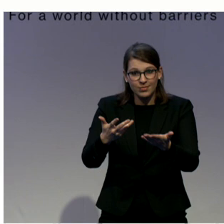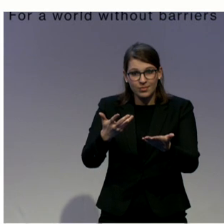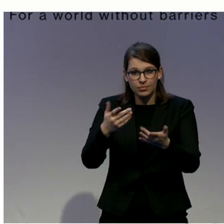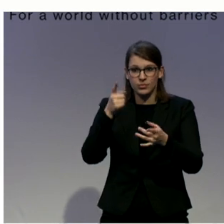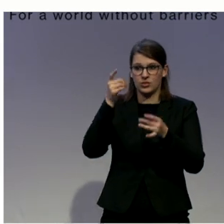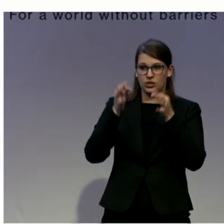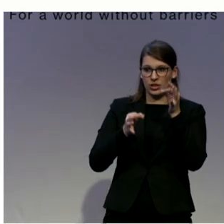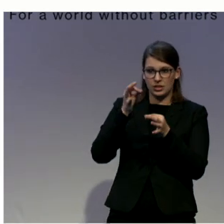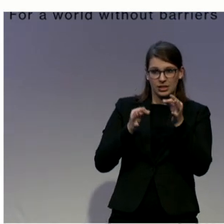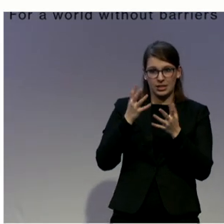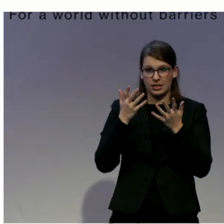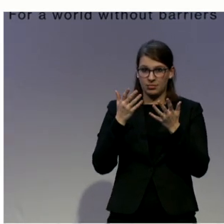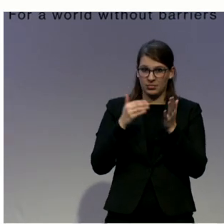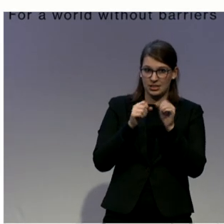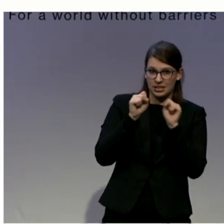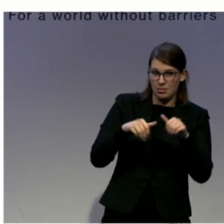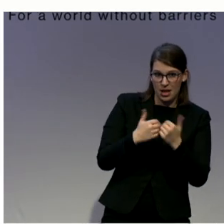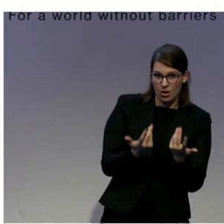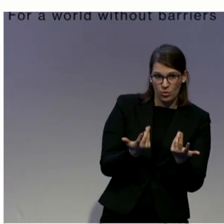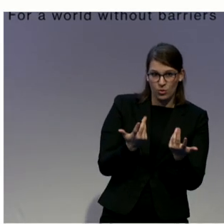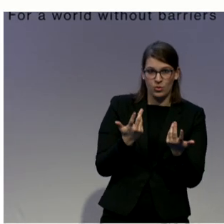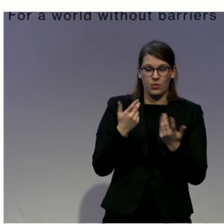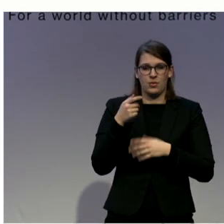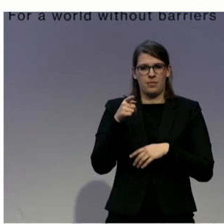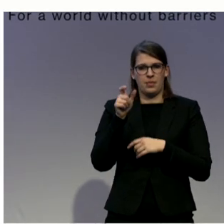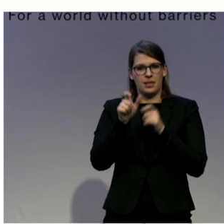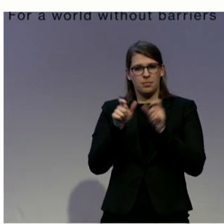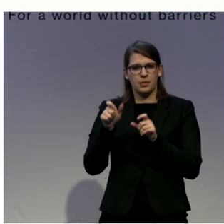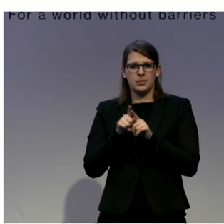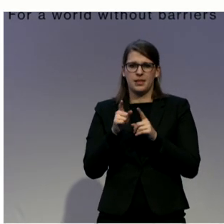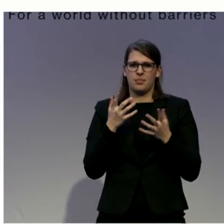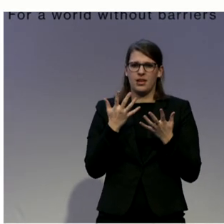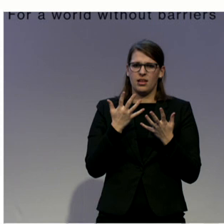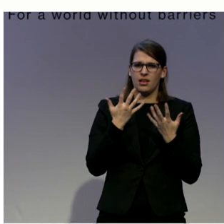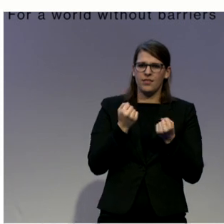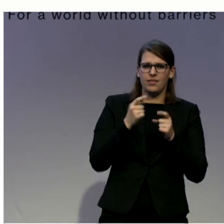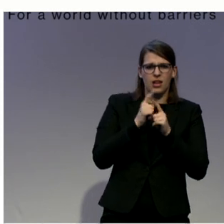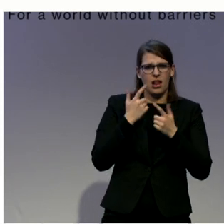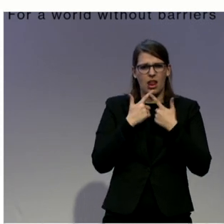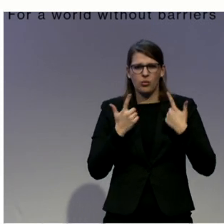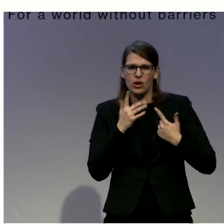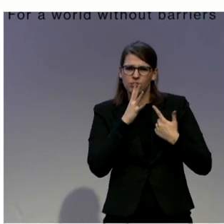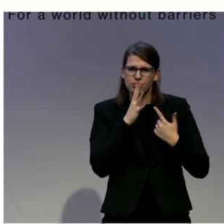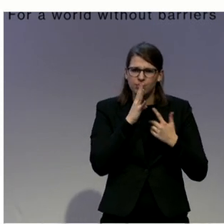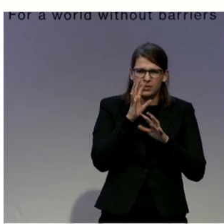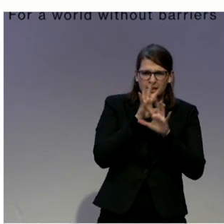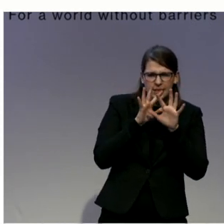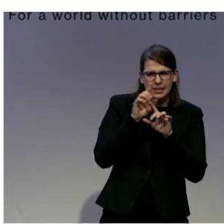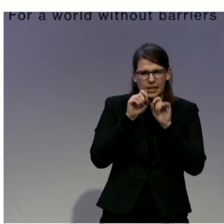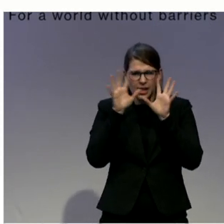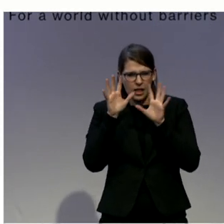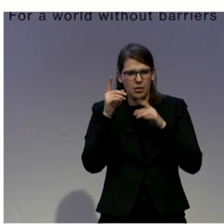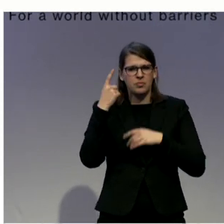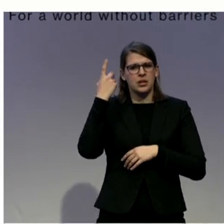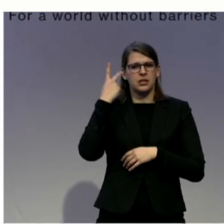speech or an unsteady walking gait is frequently assumed to be drunk. People